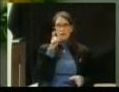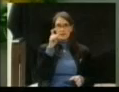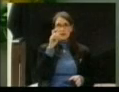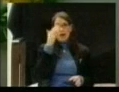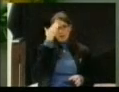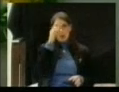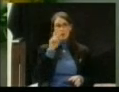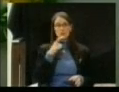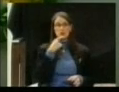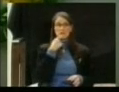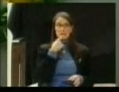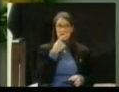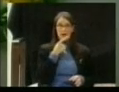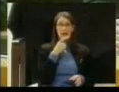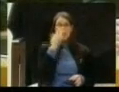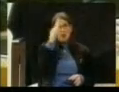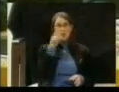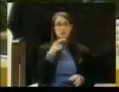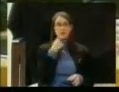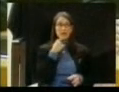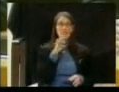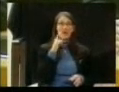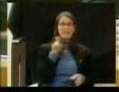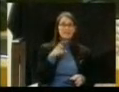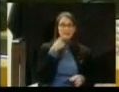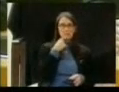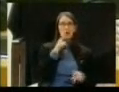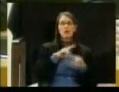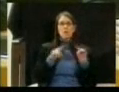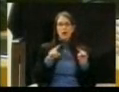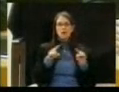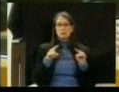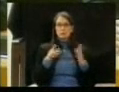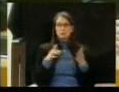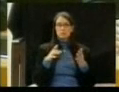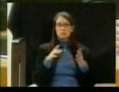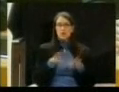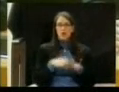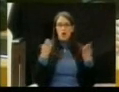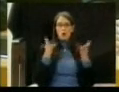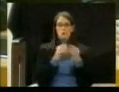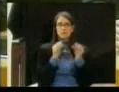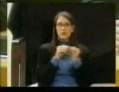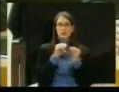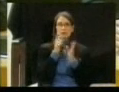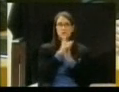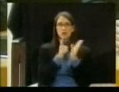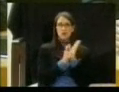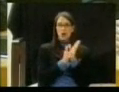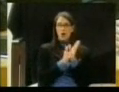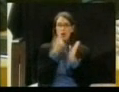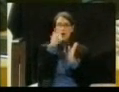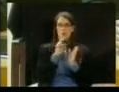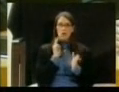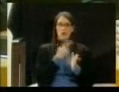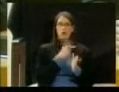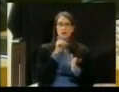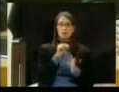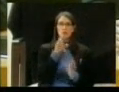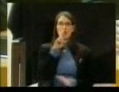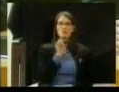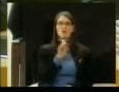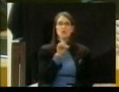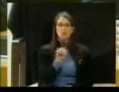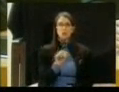The open meetings law, in order for us to do a redo, there must be evidence that